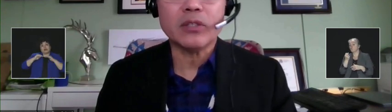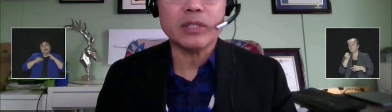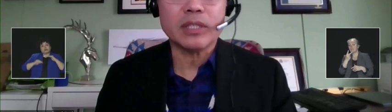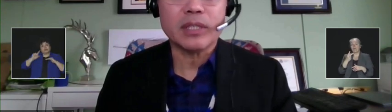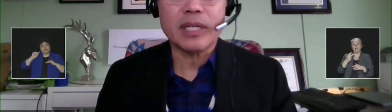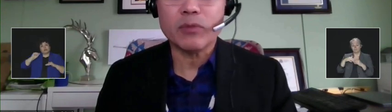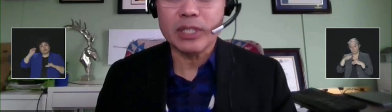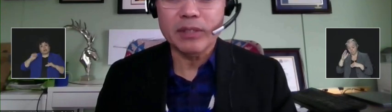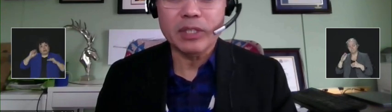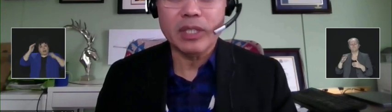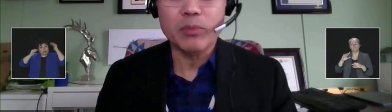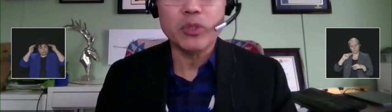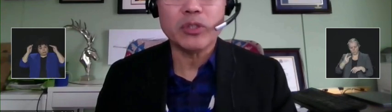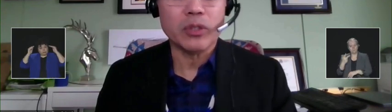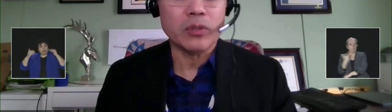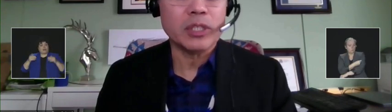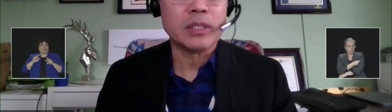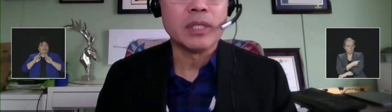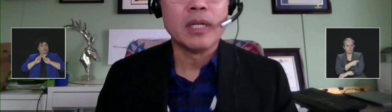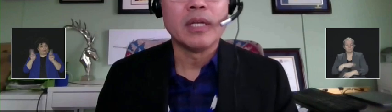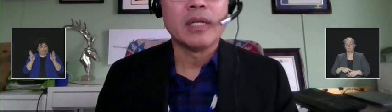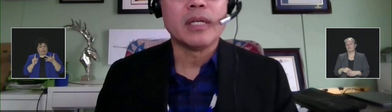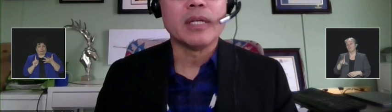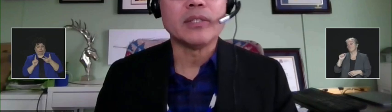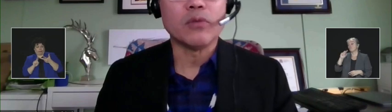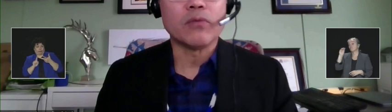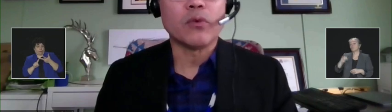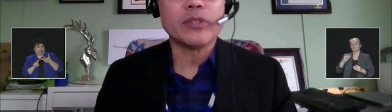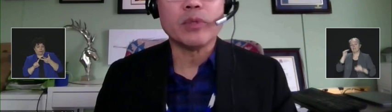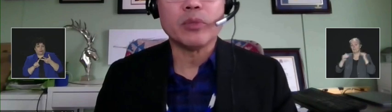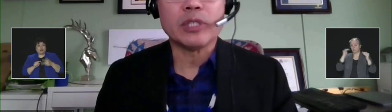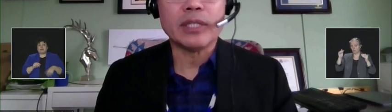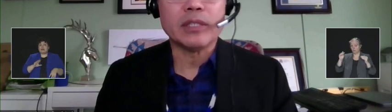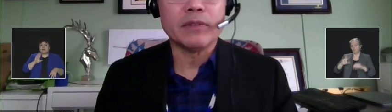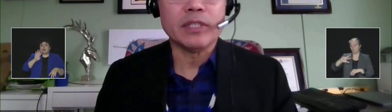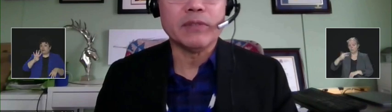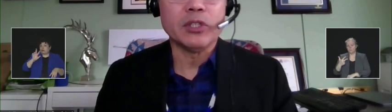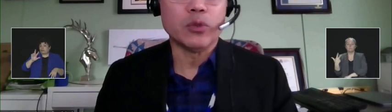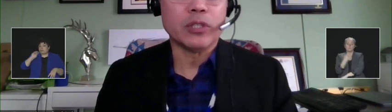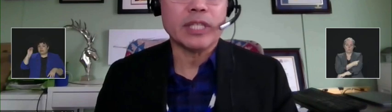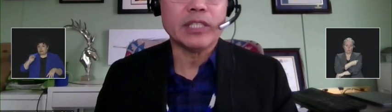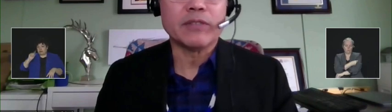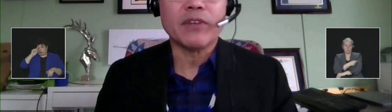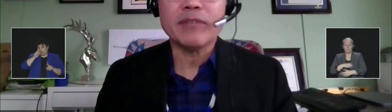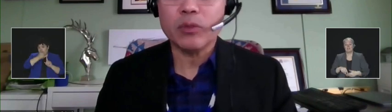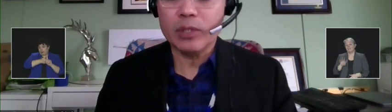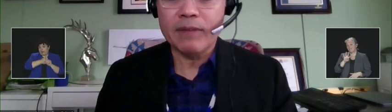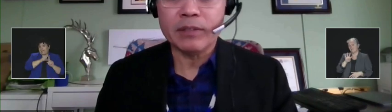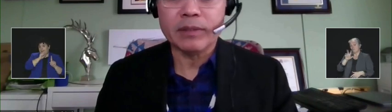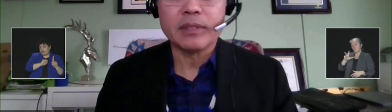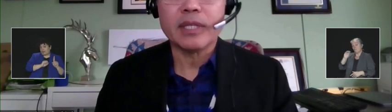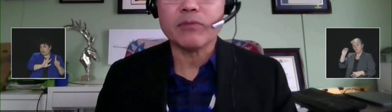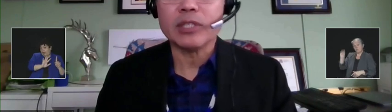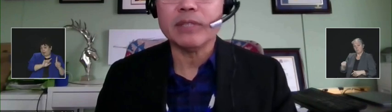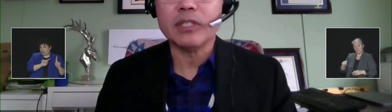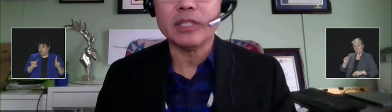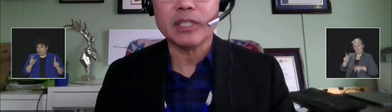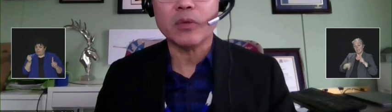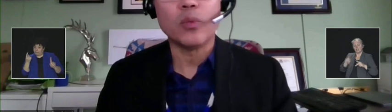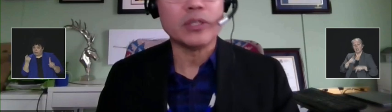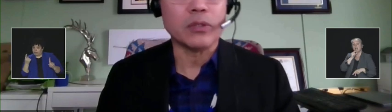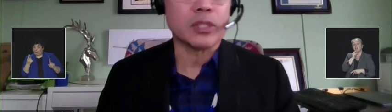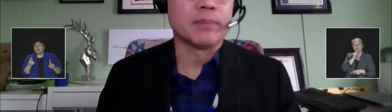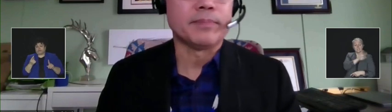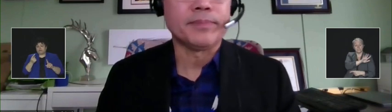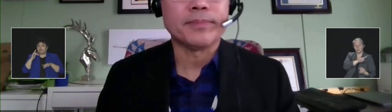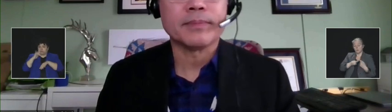of adults have received a booster dose. And over 43% of individuals aged 5 to 11 have received at